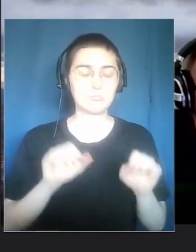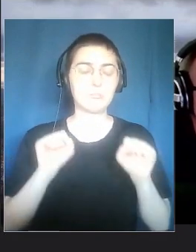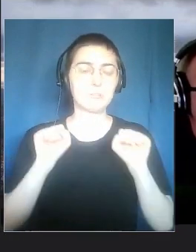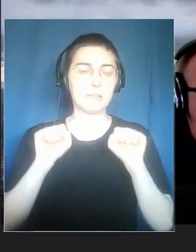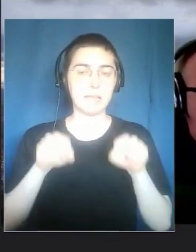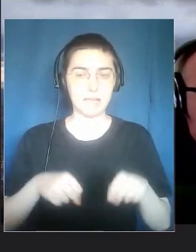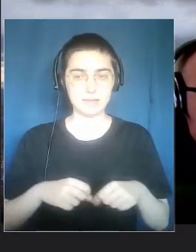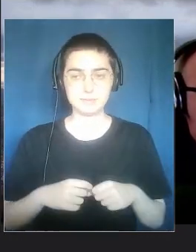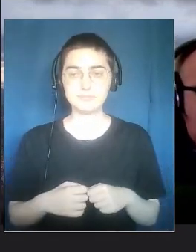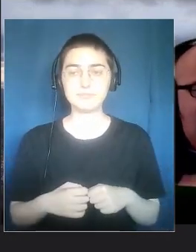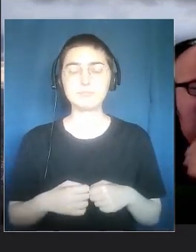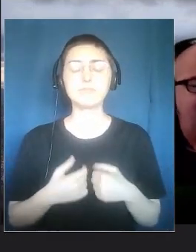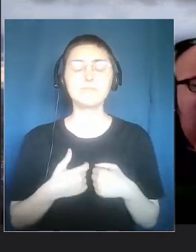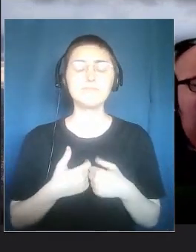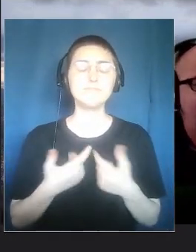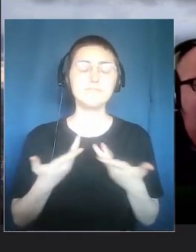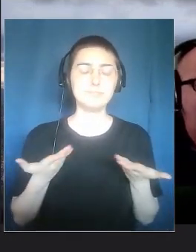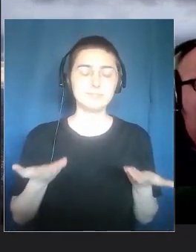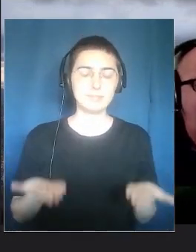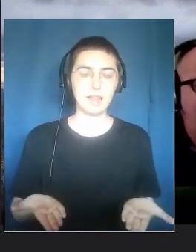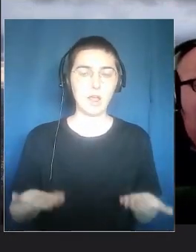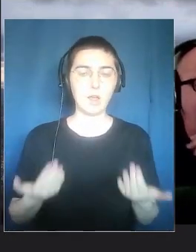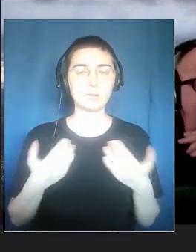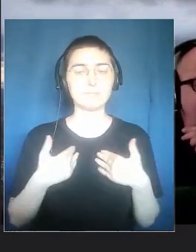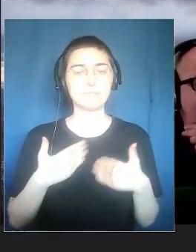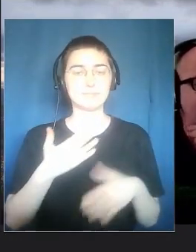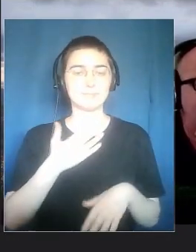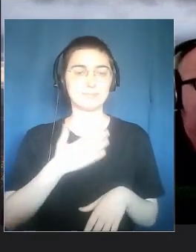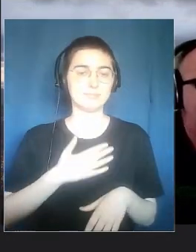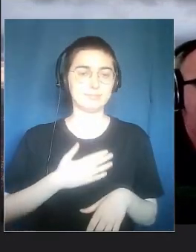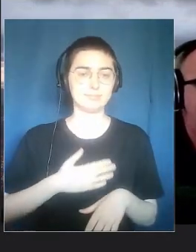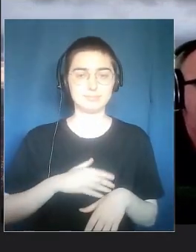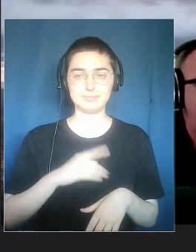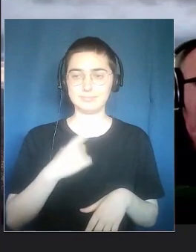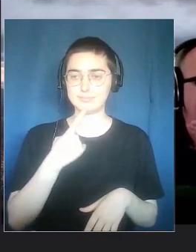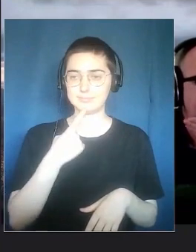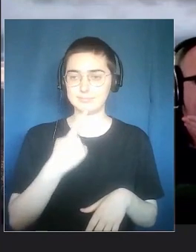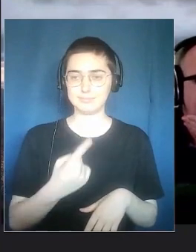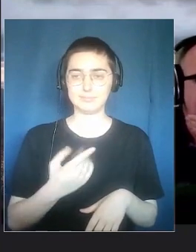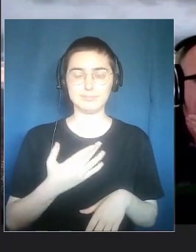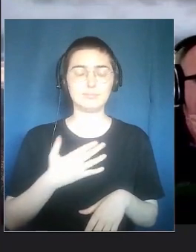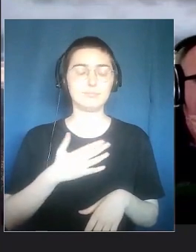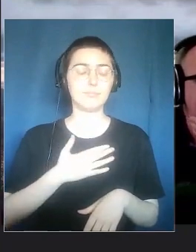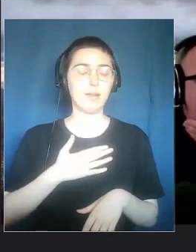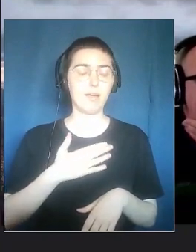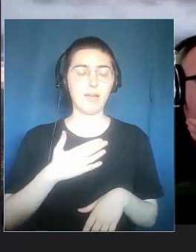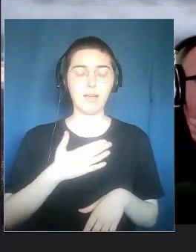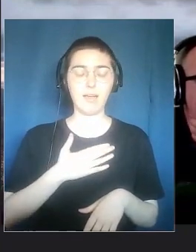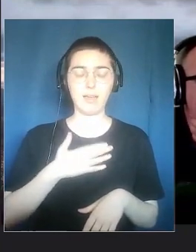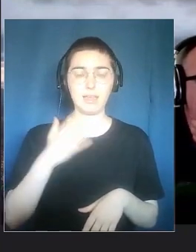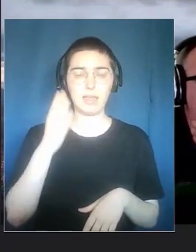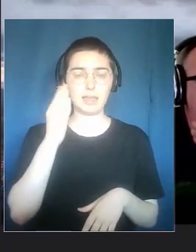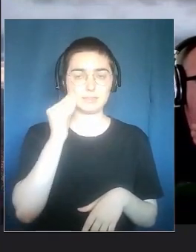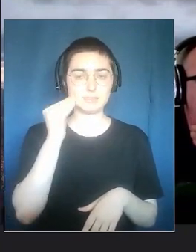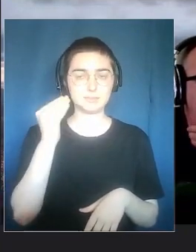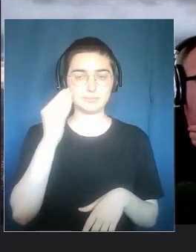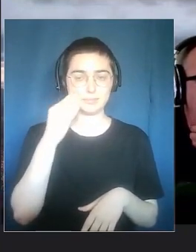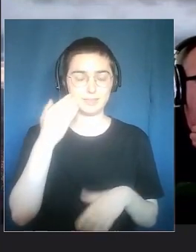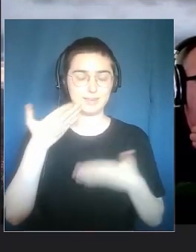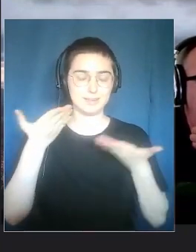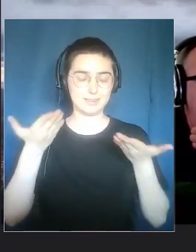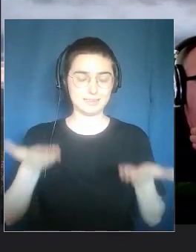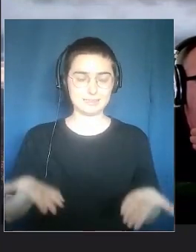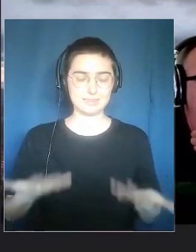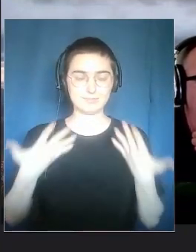It's a bit slow, but we're nearly there. I just wanted to say that the